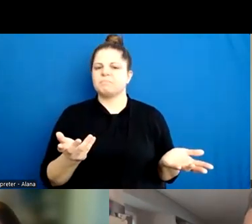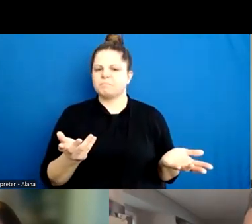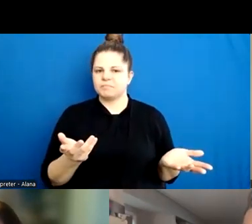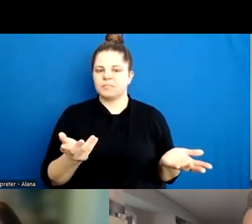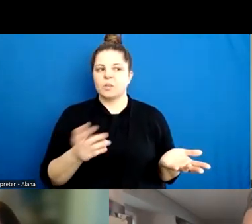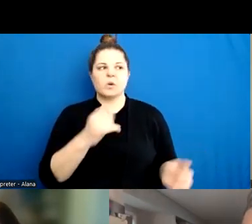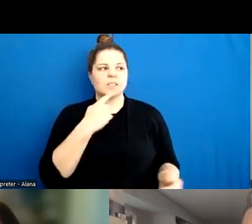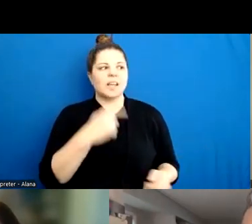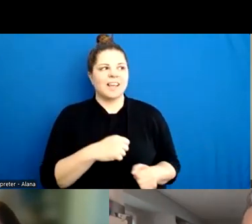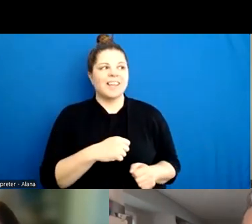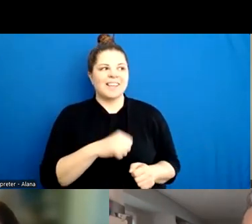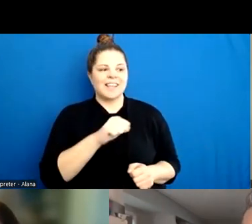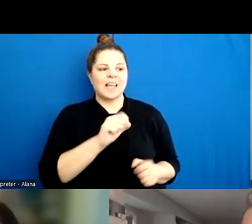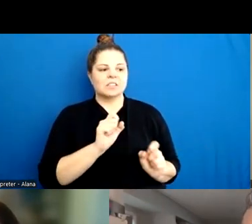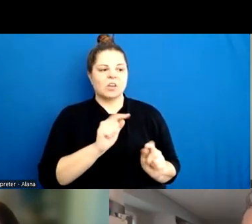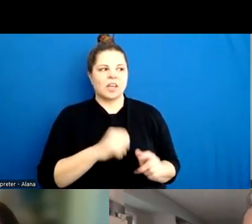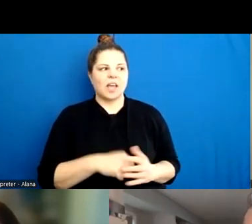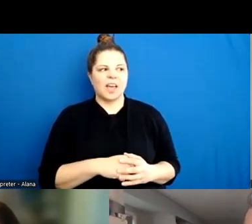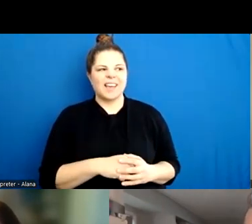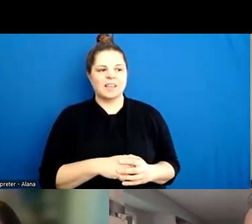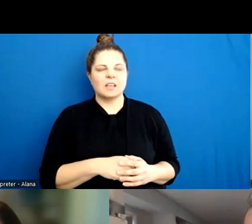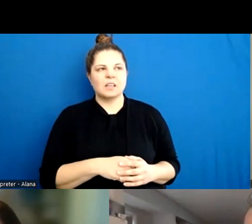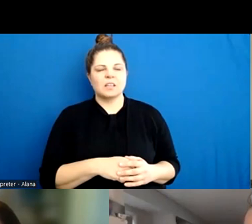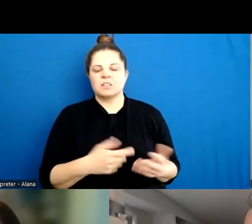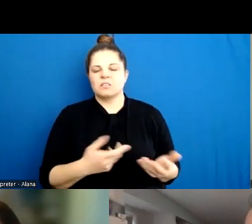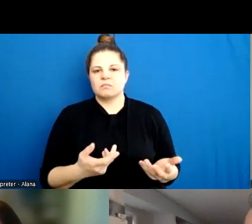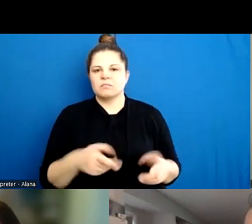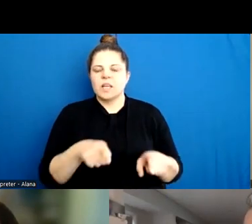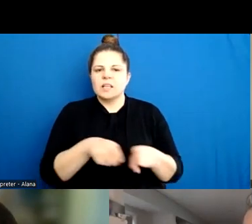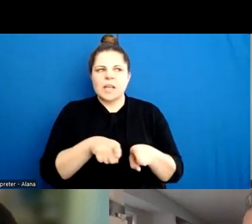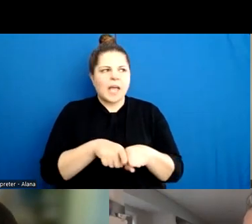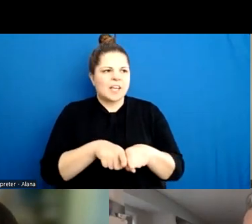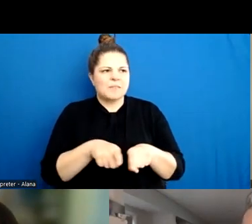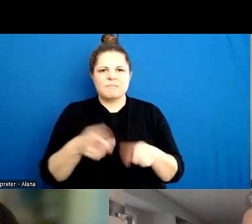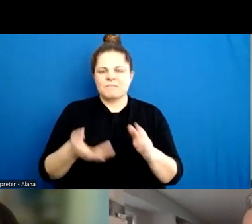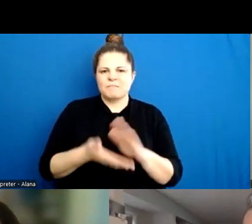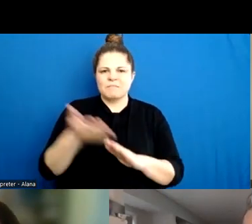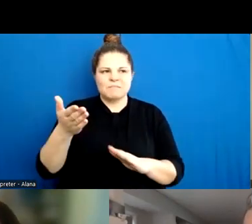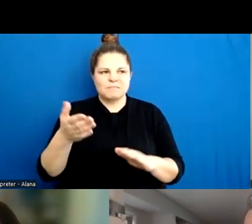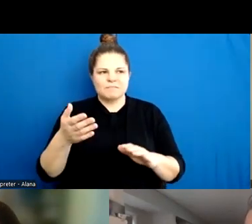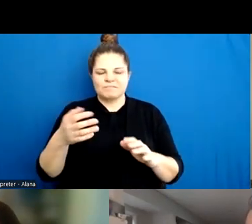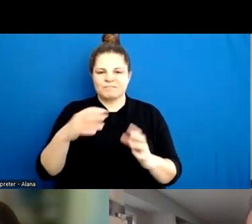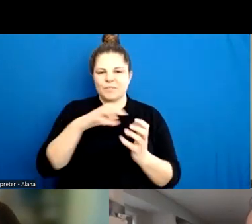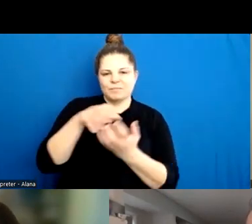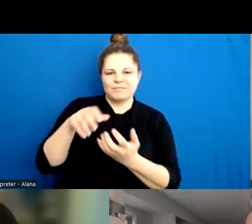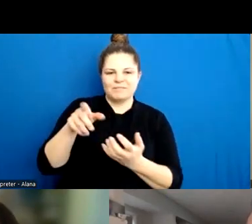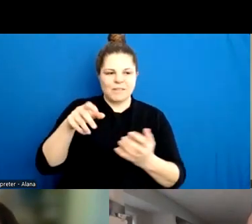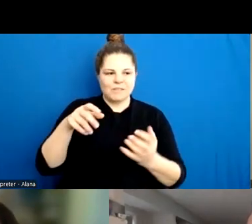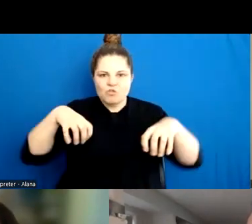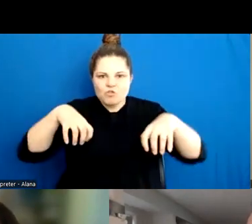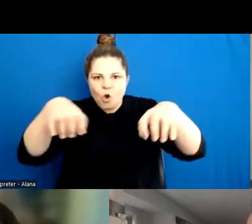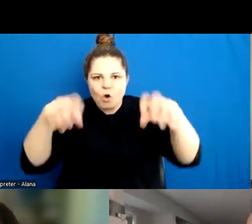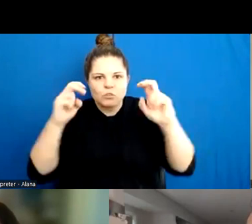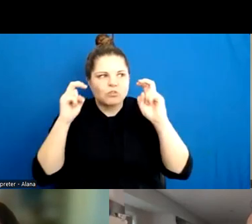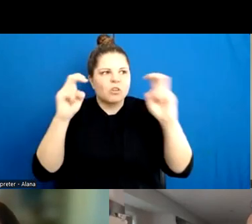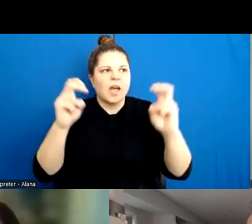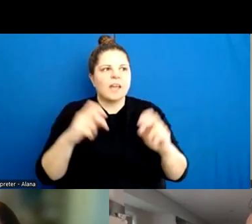yeah, okay, sure, I'll go on that awful ride on the ghost train, and then I'll sit around and watch horror movies for four hours. Sure, that